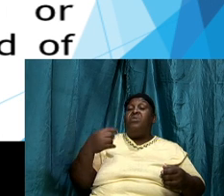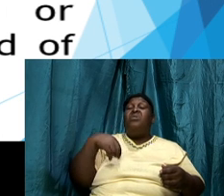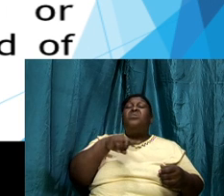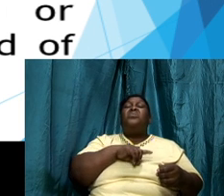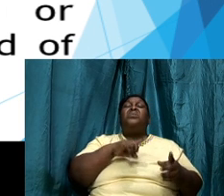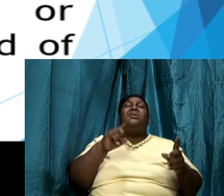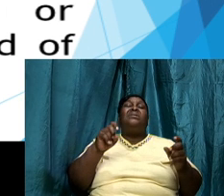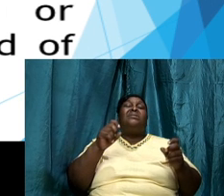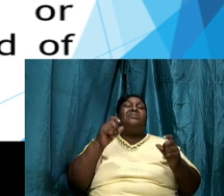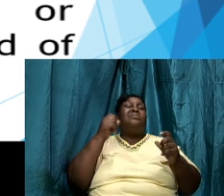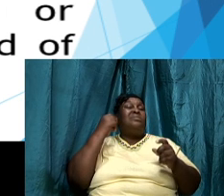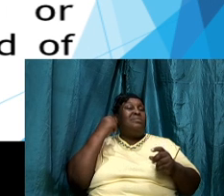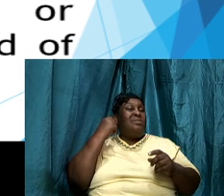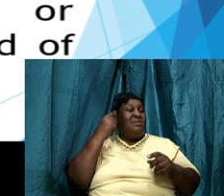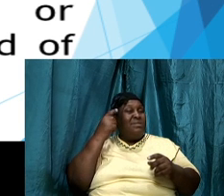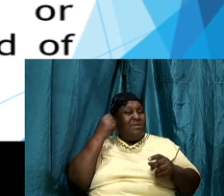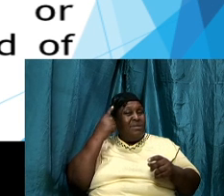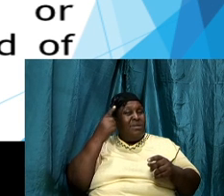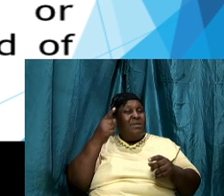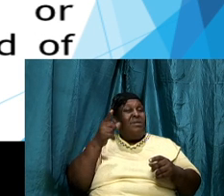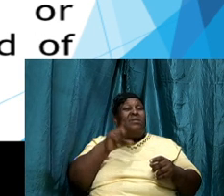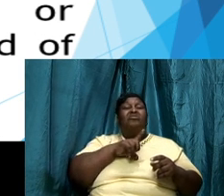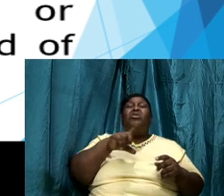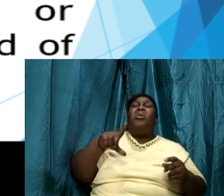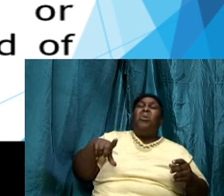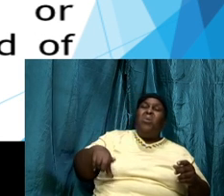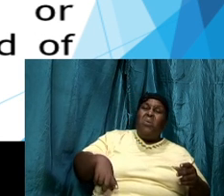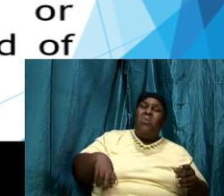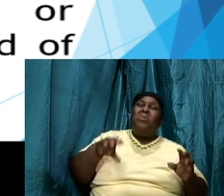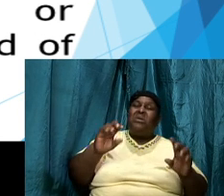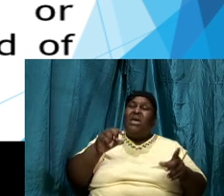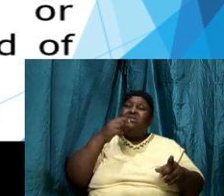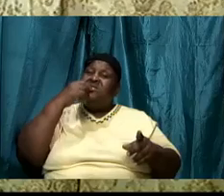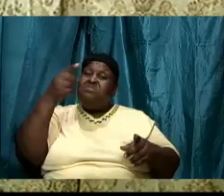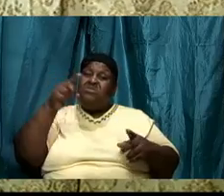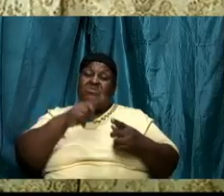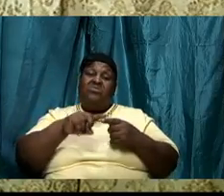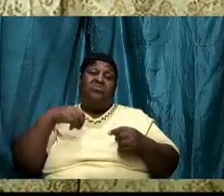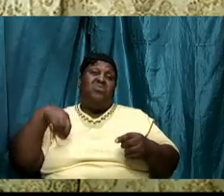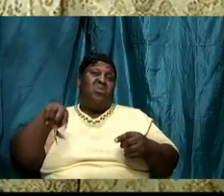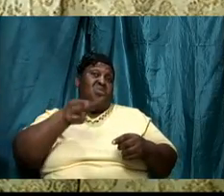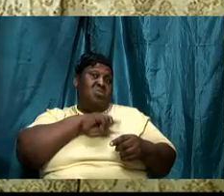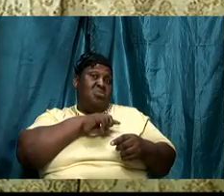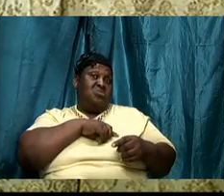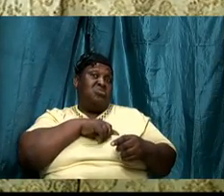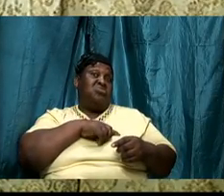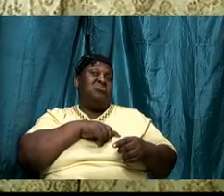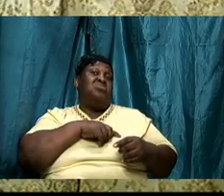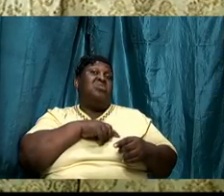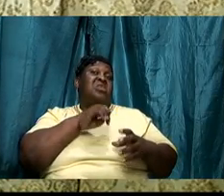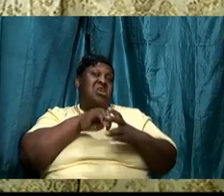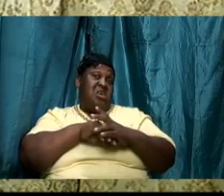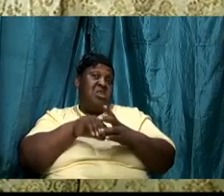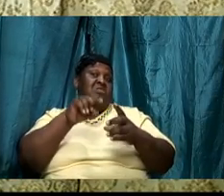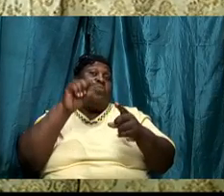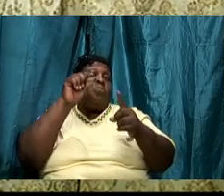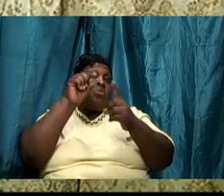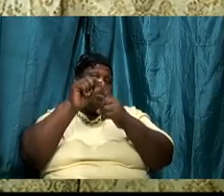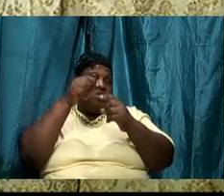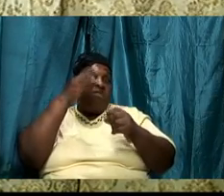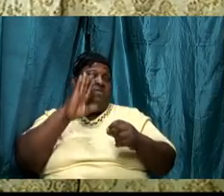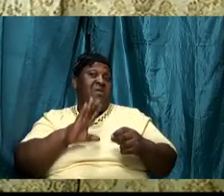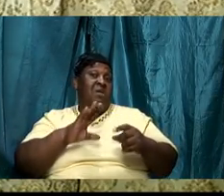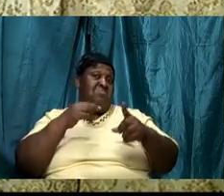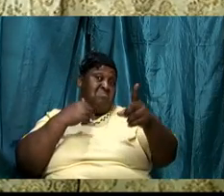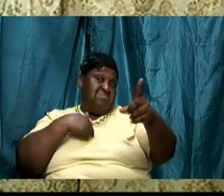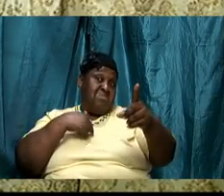need to understand the Lord can do that yes and I have proven